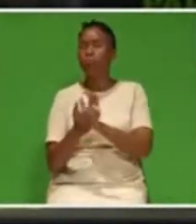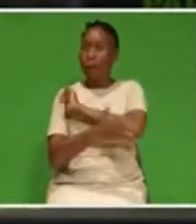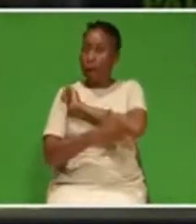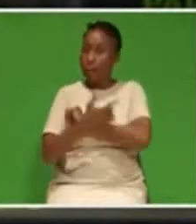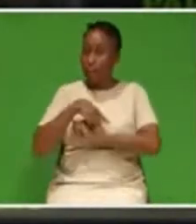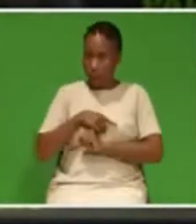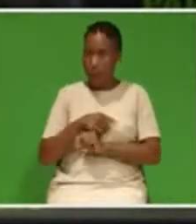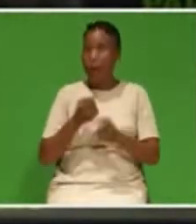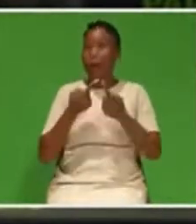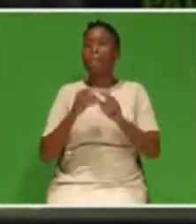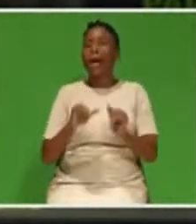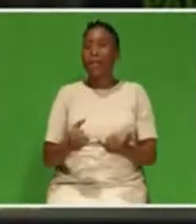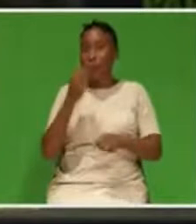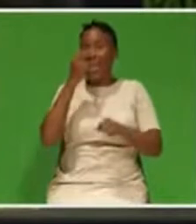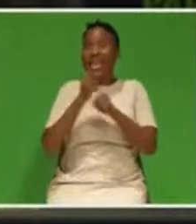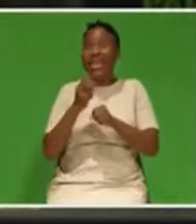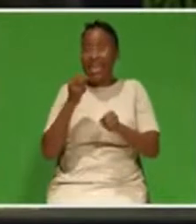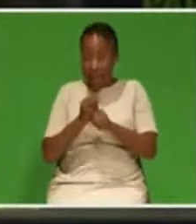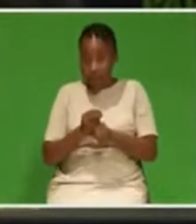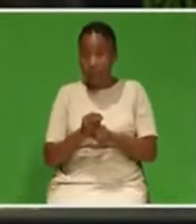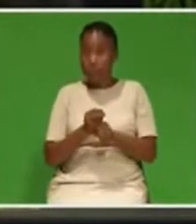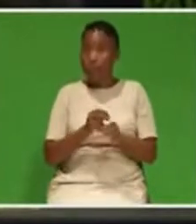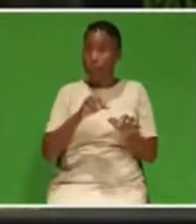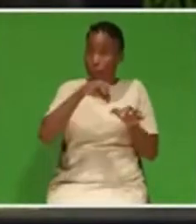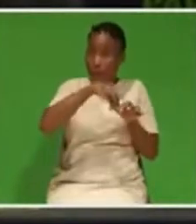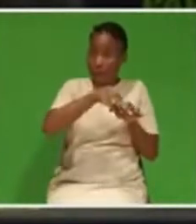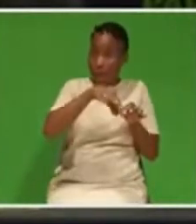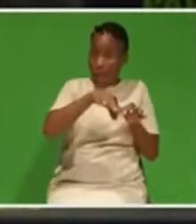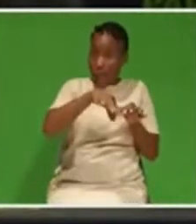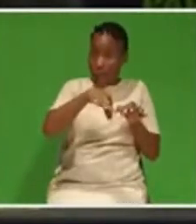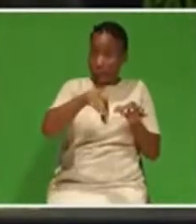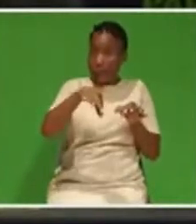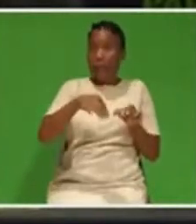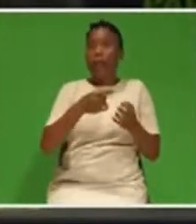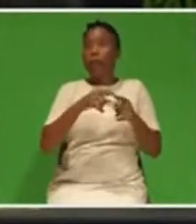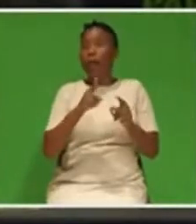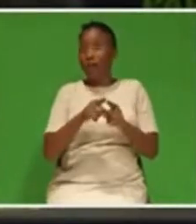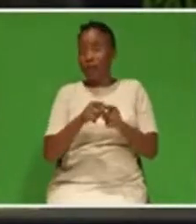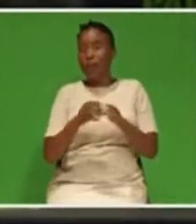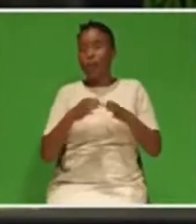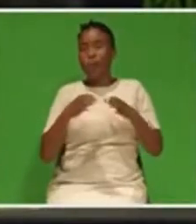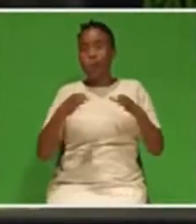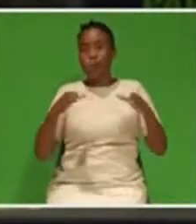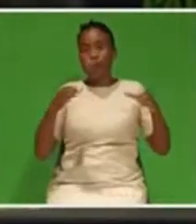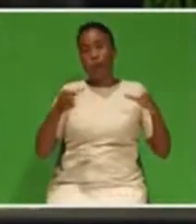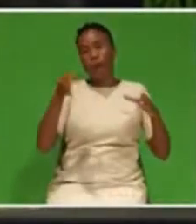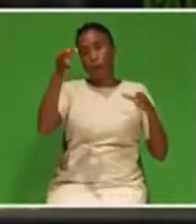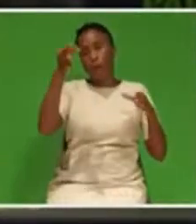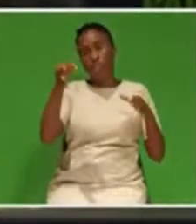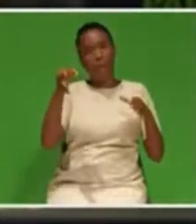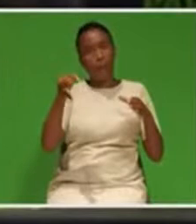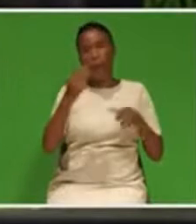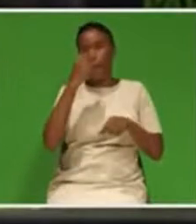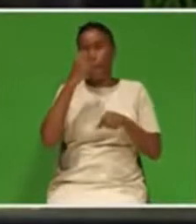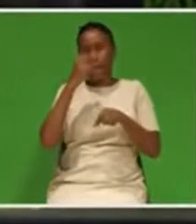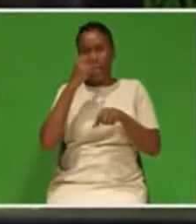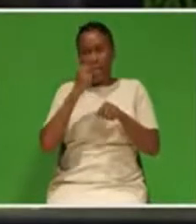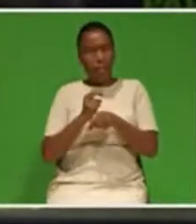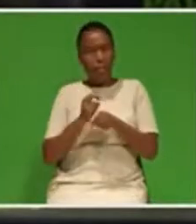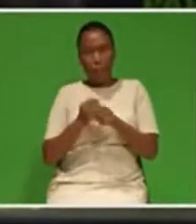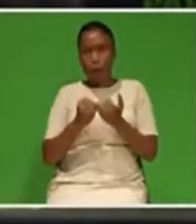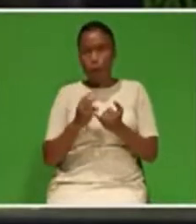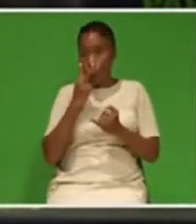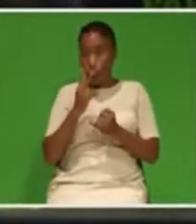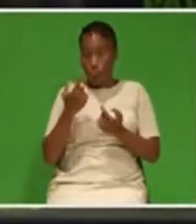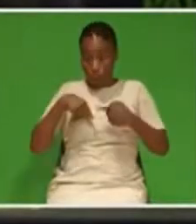seeds for future growth. We must ask ourselves not only where are we as a